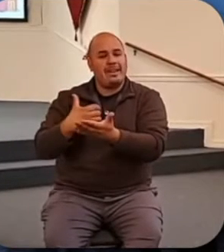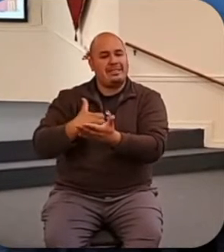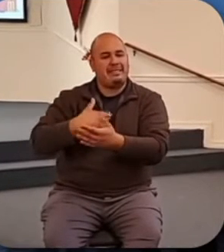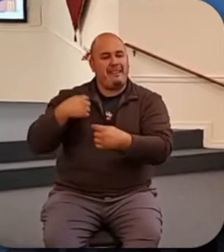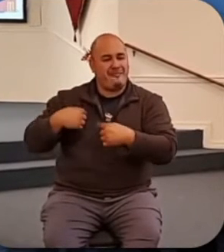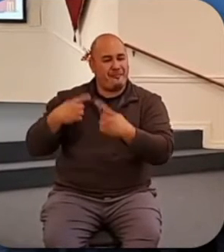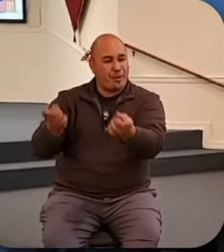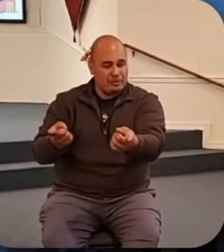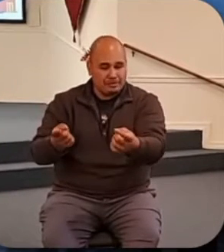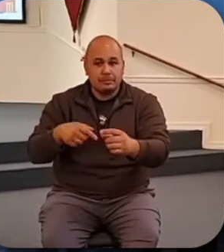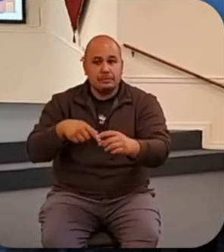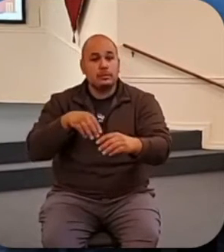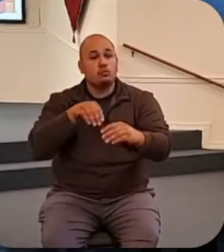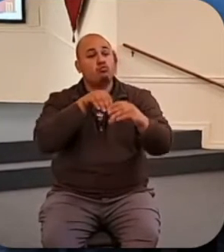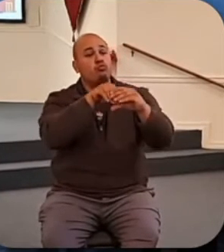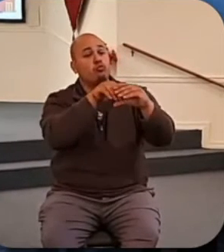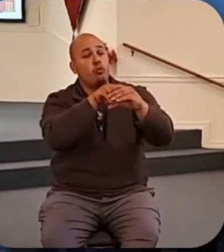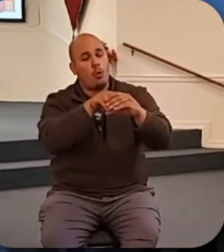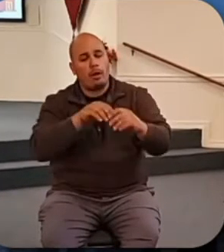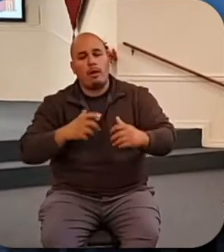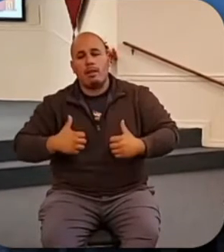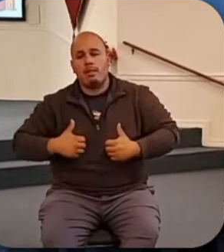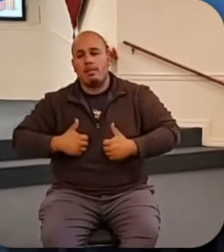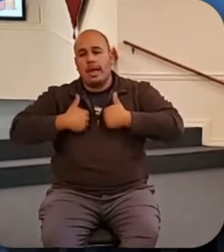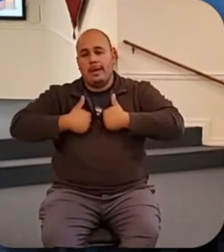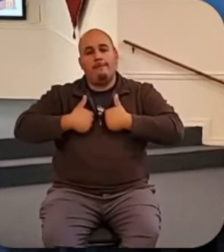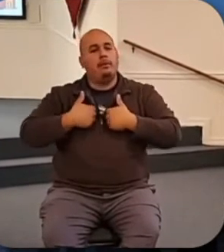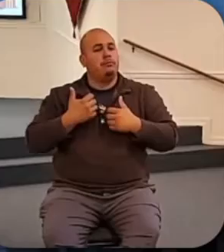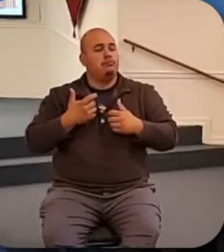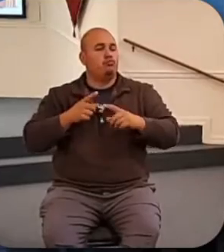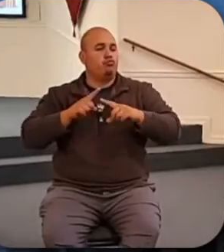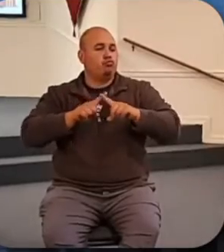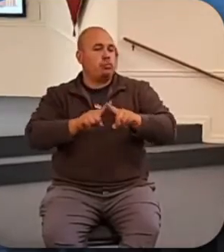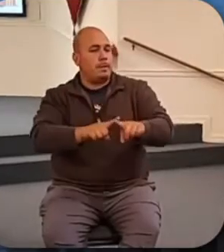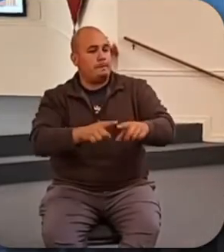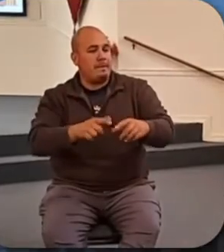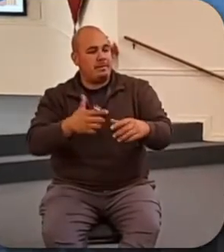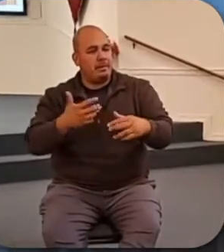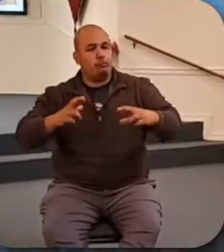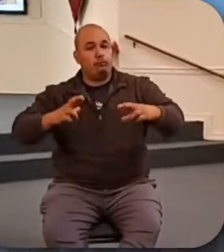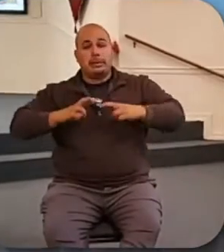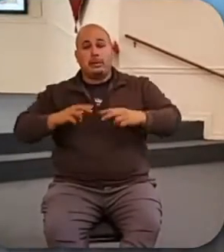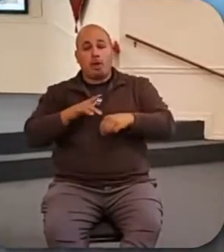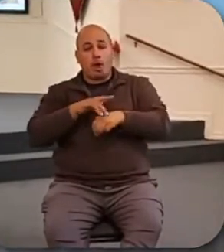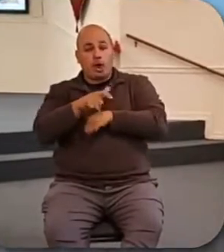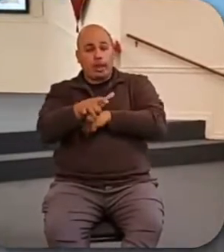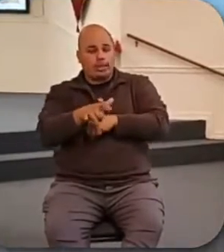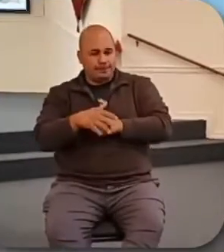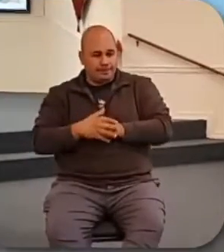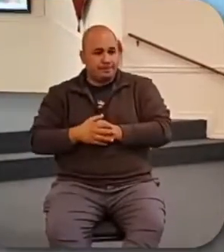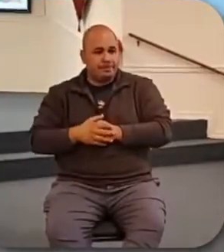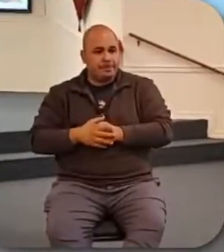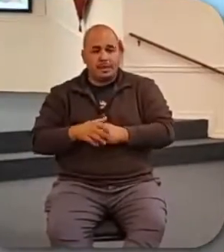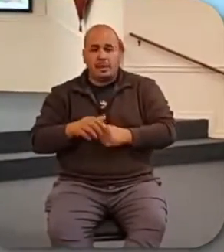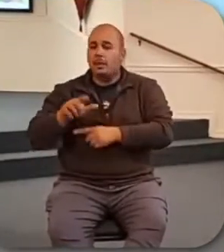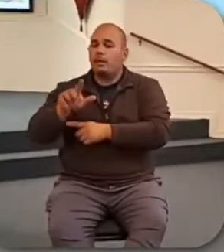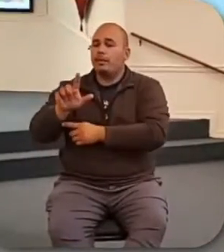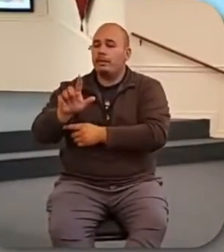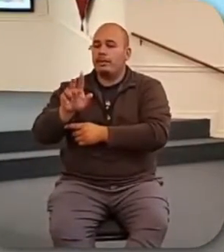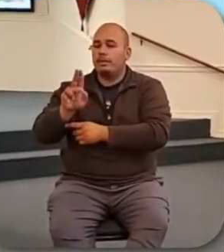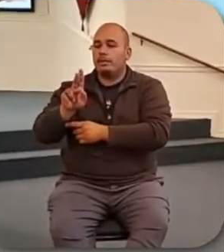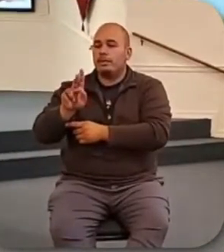store the surplus, live off the bounty it provided, and retire early. Luxury was his.